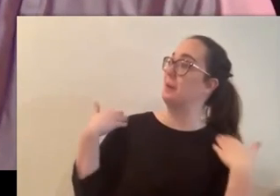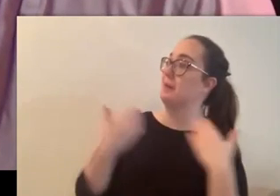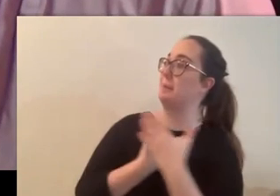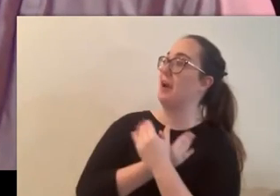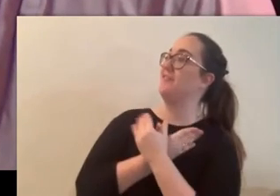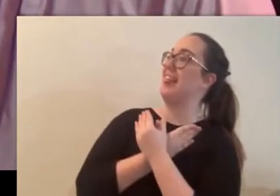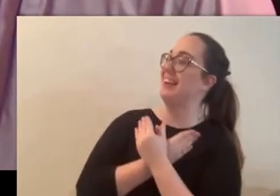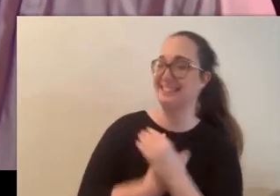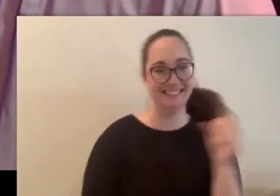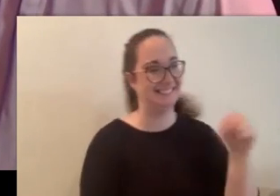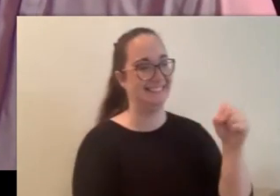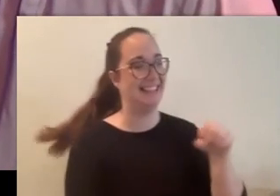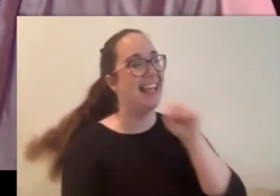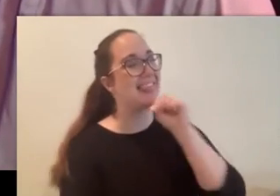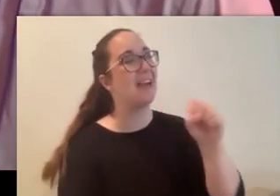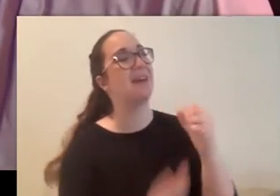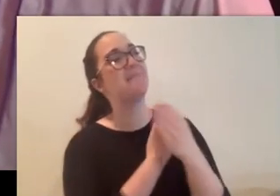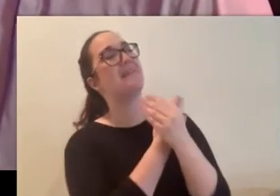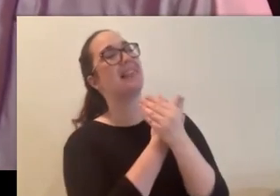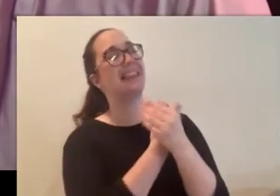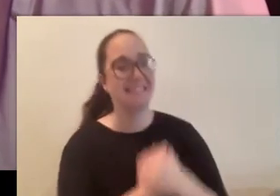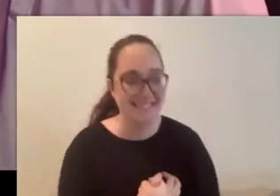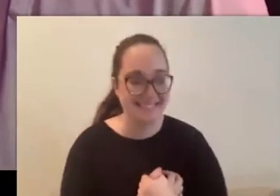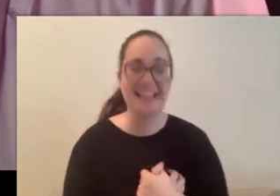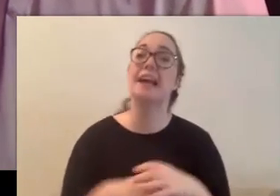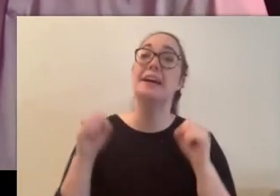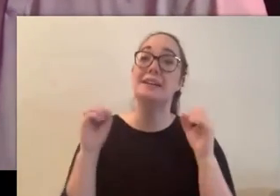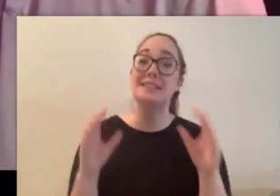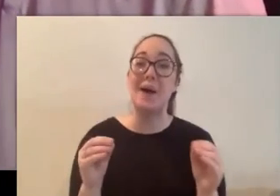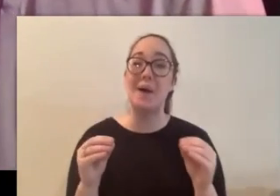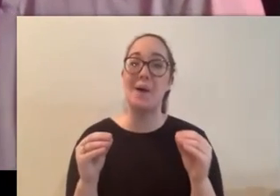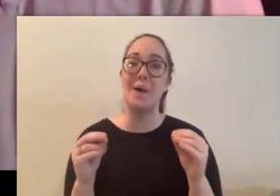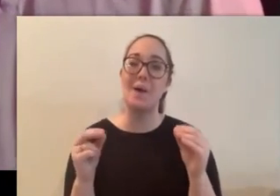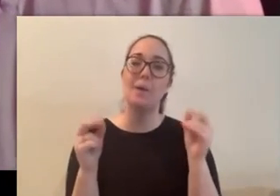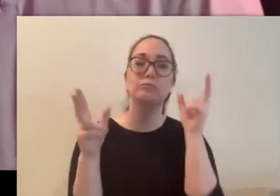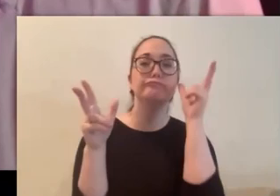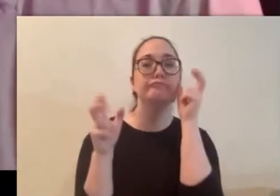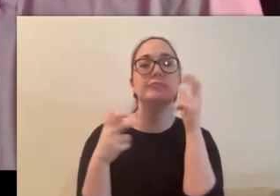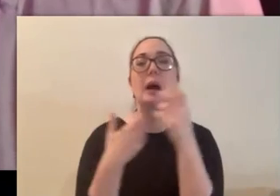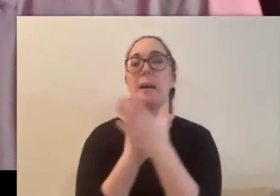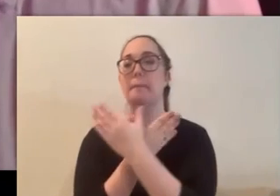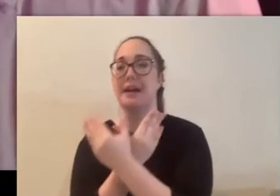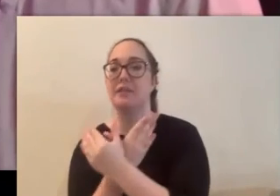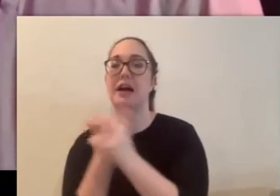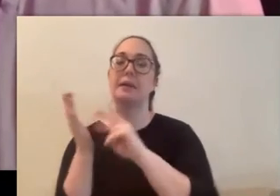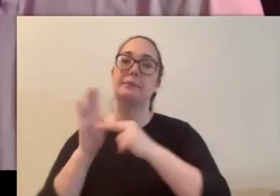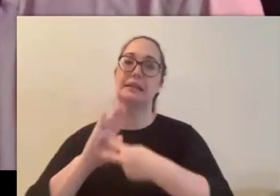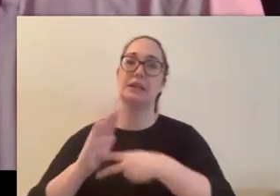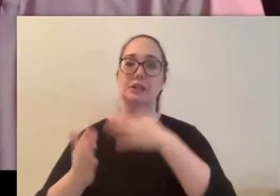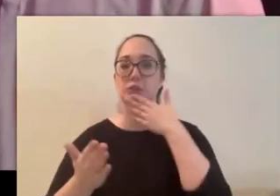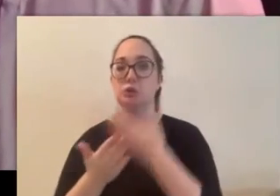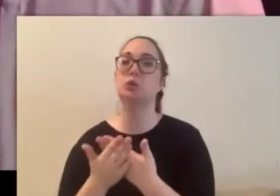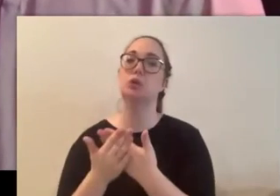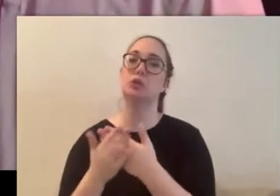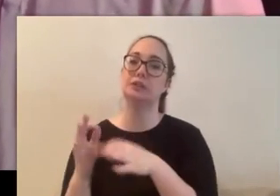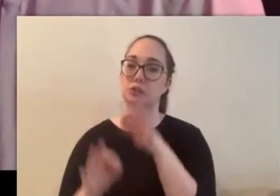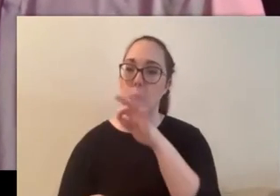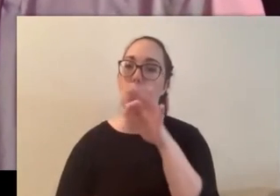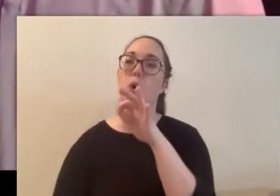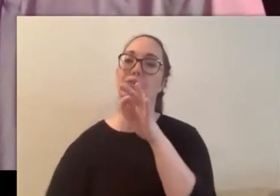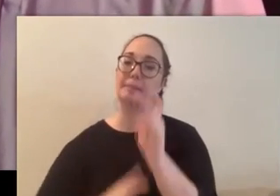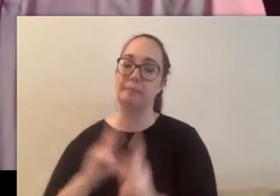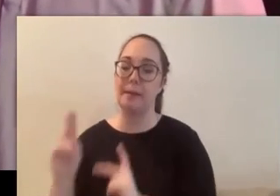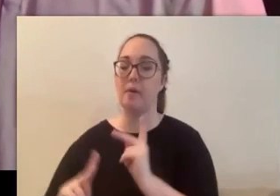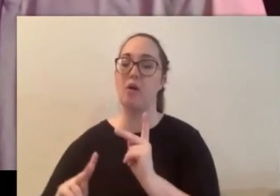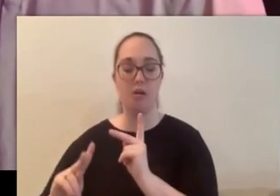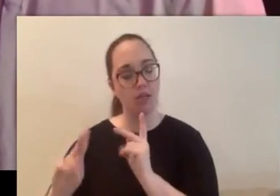i love butterflies so um hearing you know the butterflies are meaning like they're either the souls of people